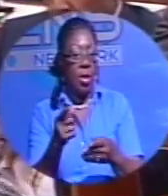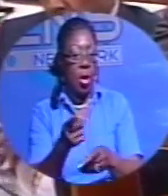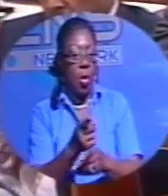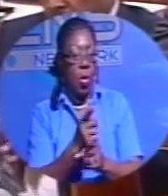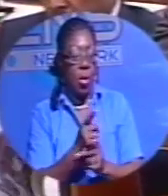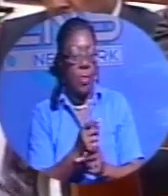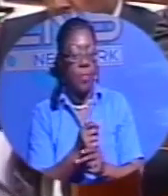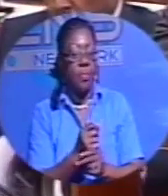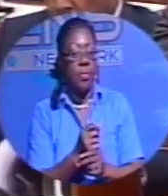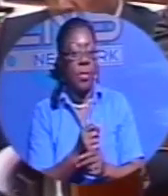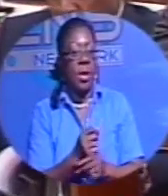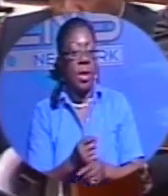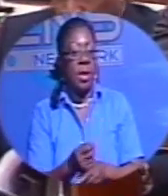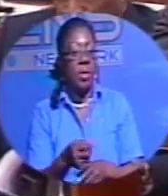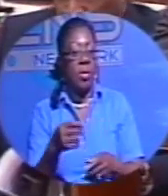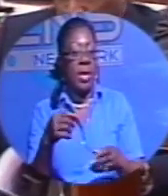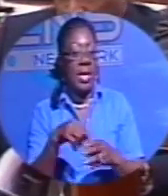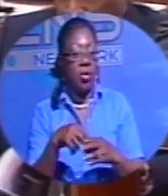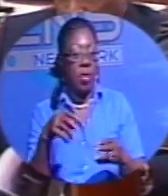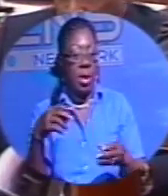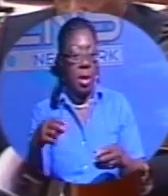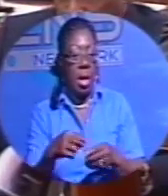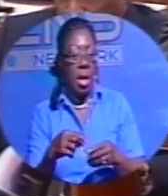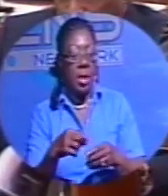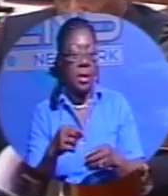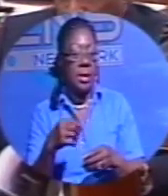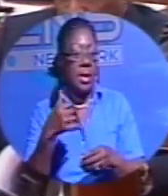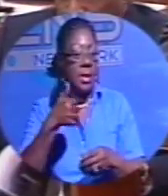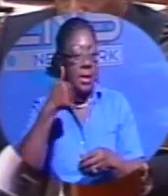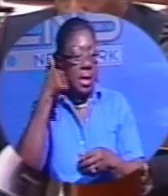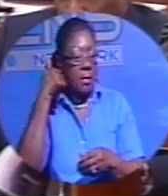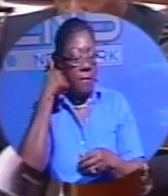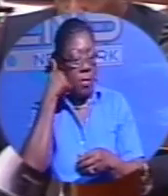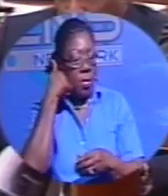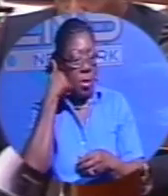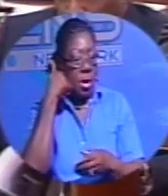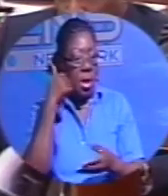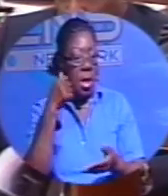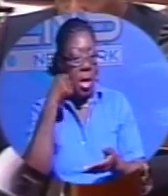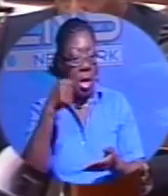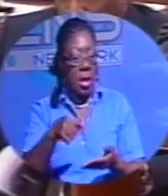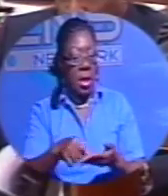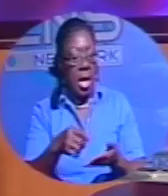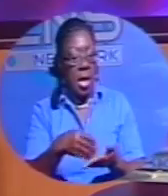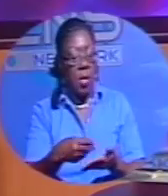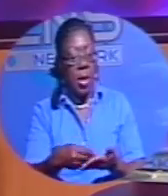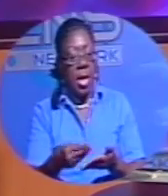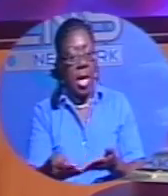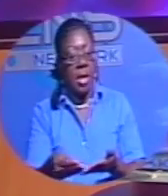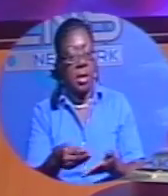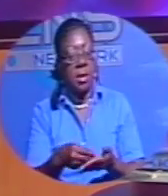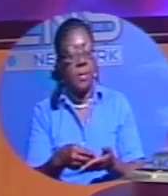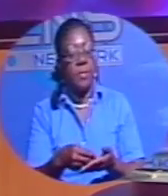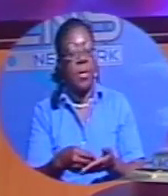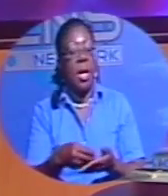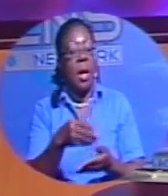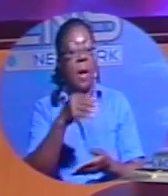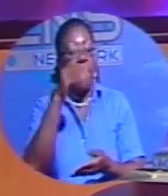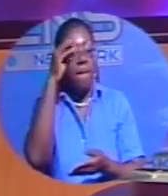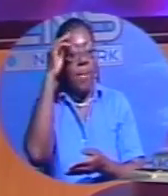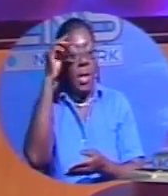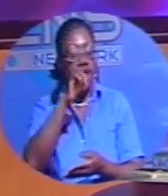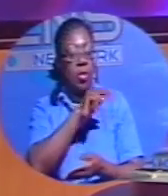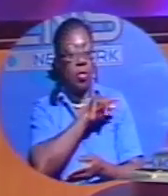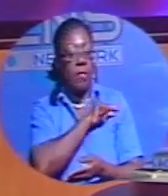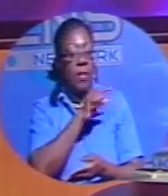include electronic cards, cellular phones, or checks, or cash. Now, Minister Griffin also